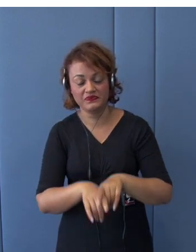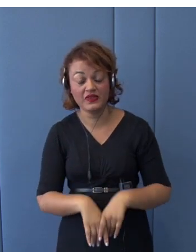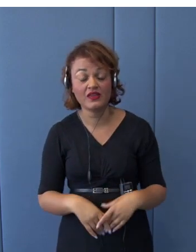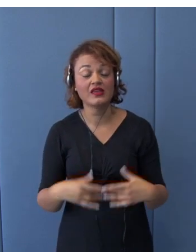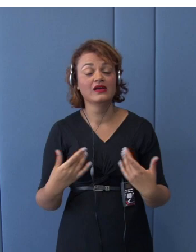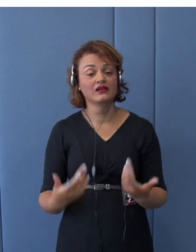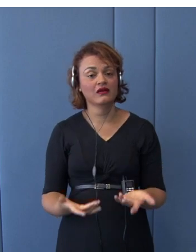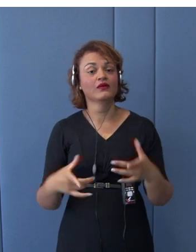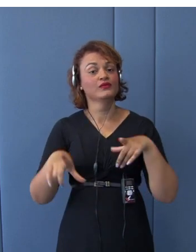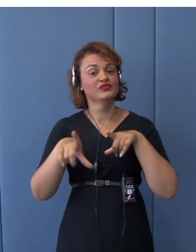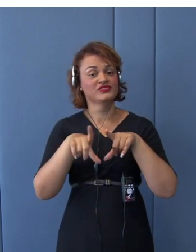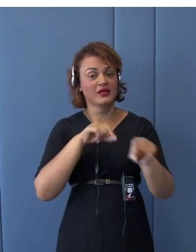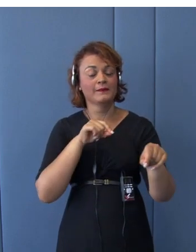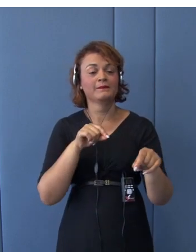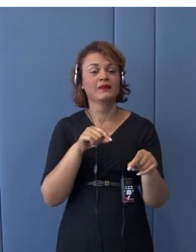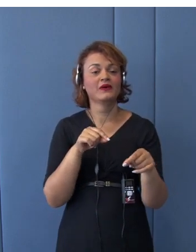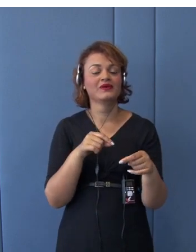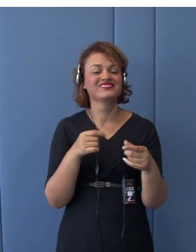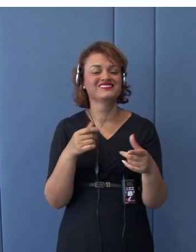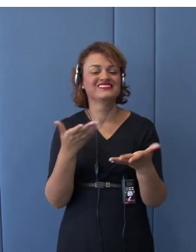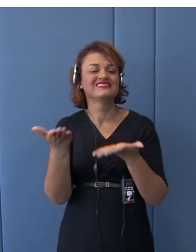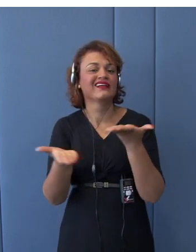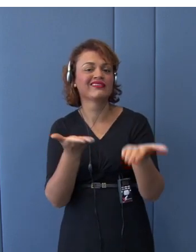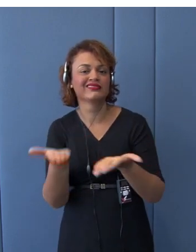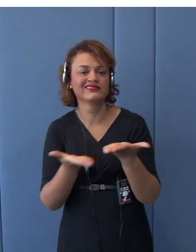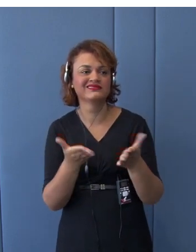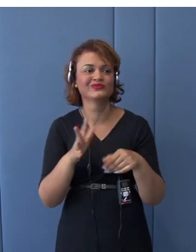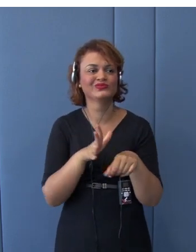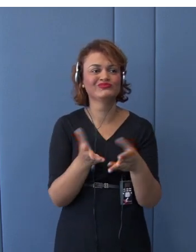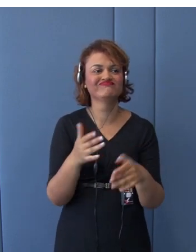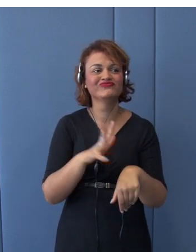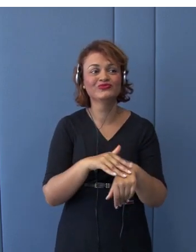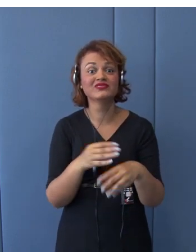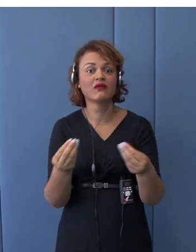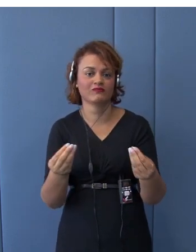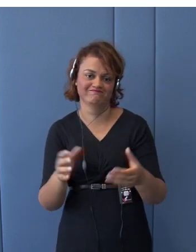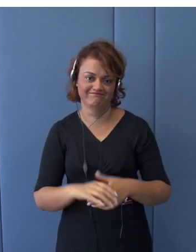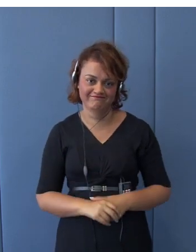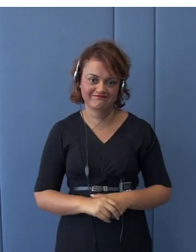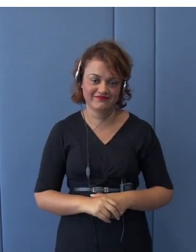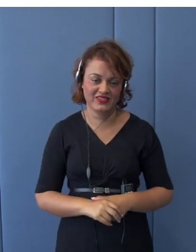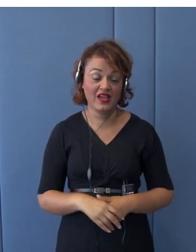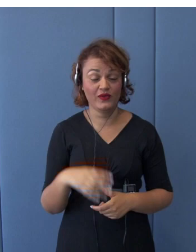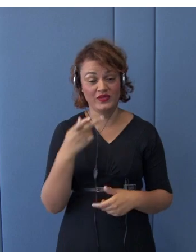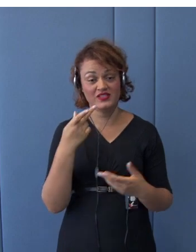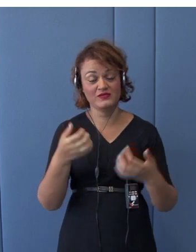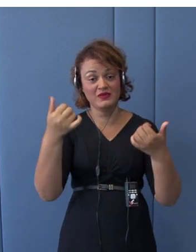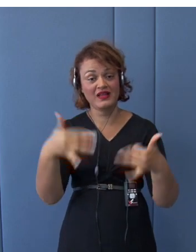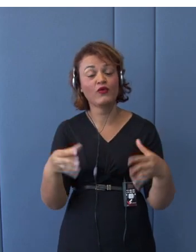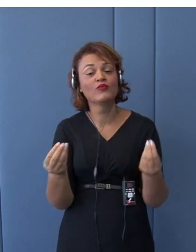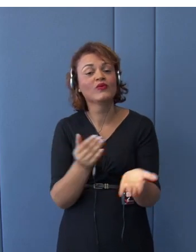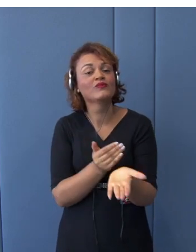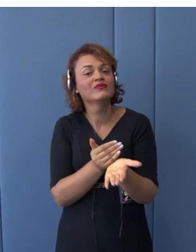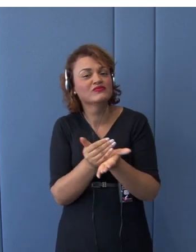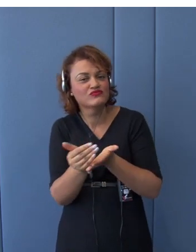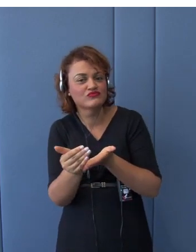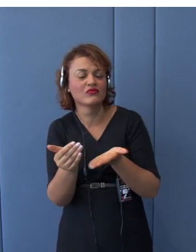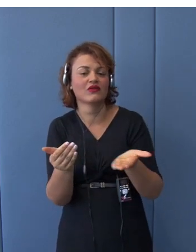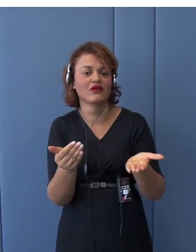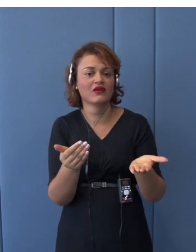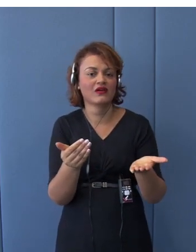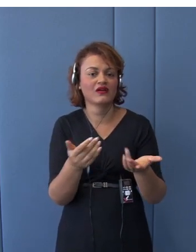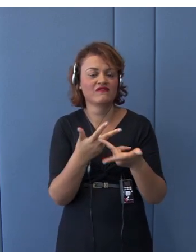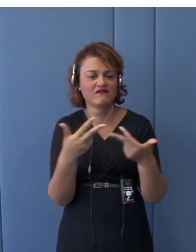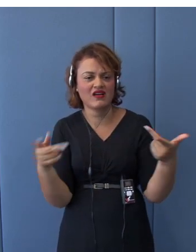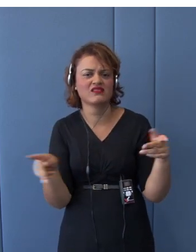challenges. And firstly, I'd like to talk about the nature and the composition of Japanese FDA policy, which